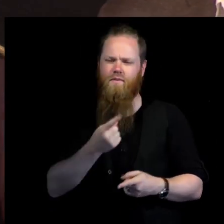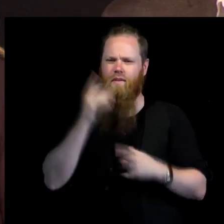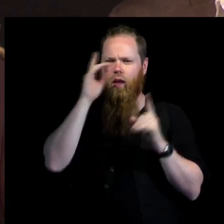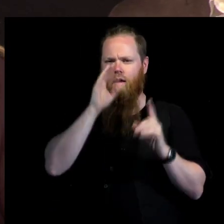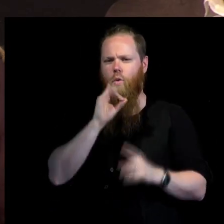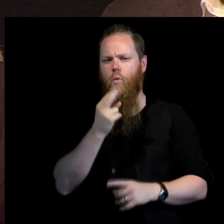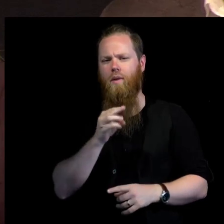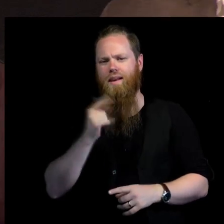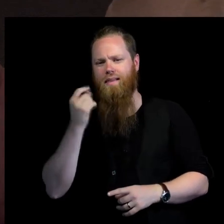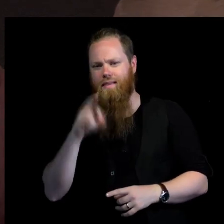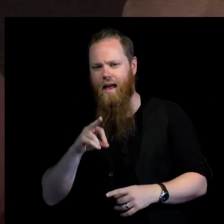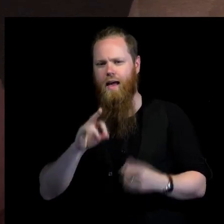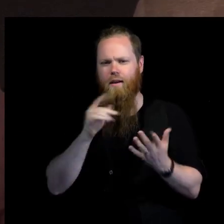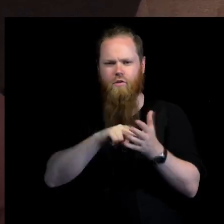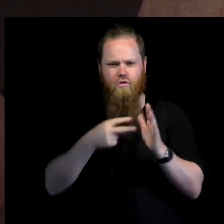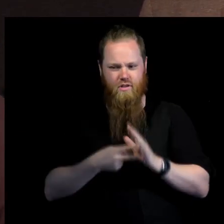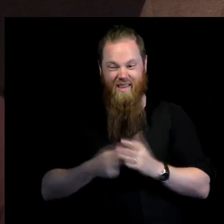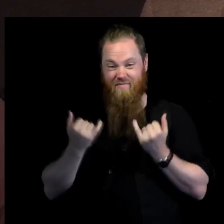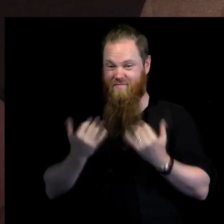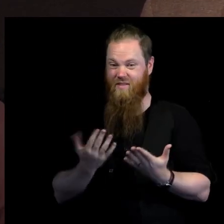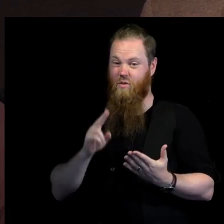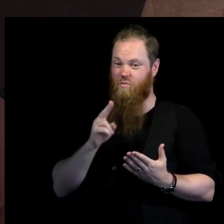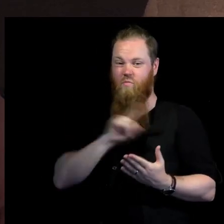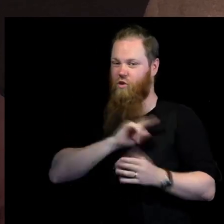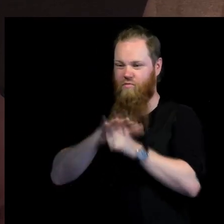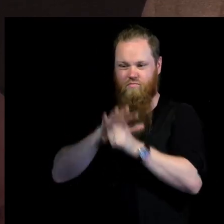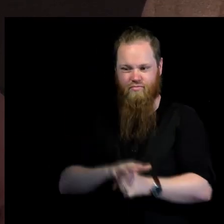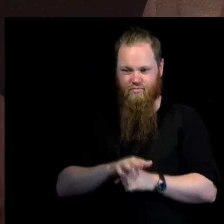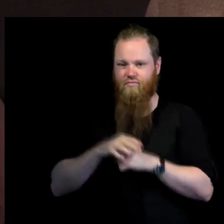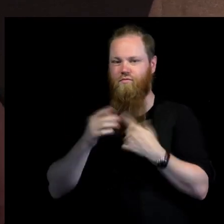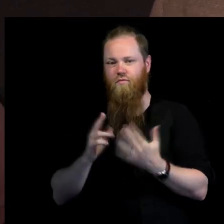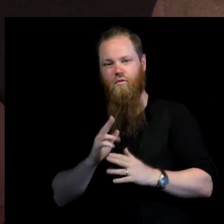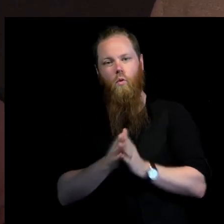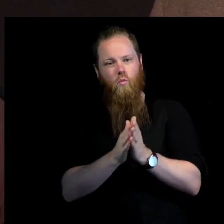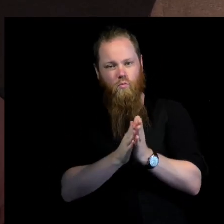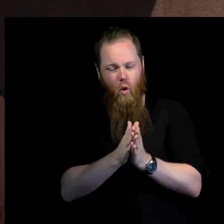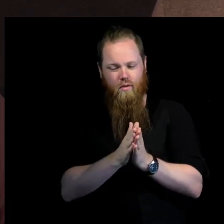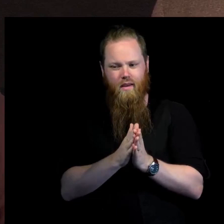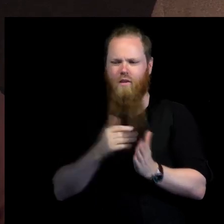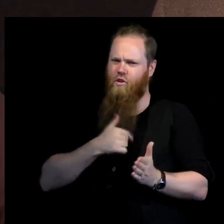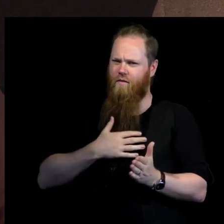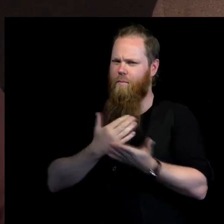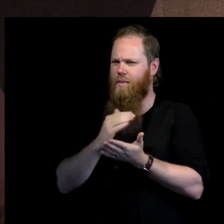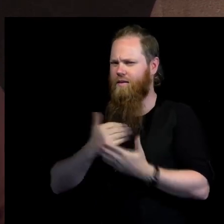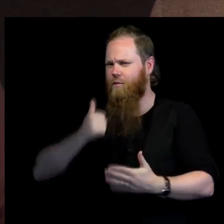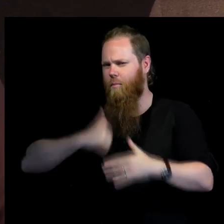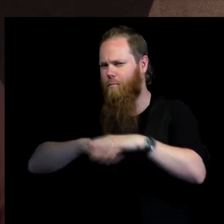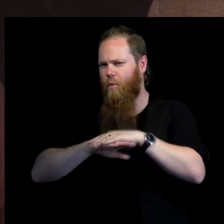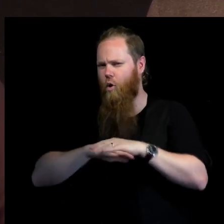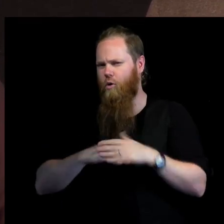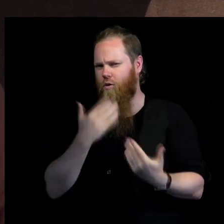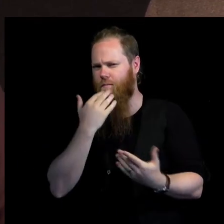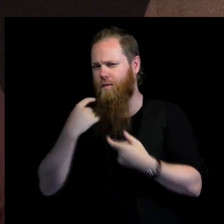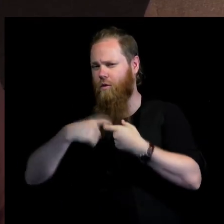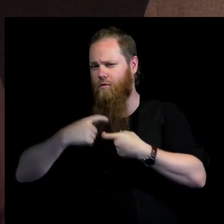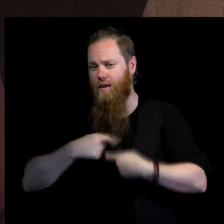being stressed, test these years. I'd like to just provide a little background for the type of context that we,